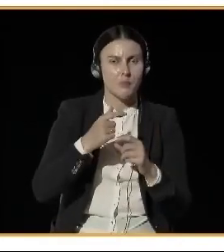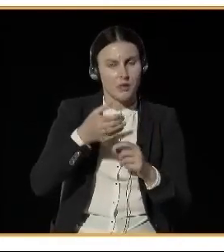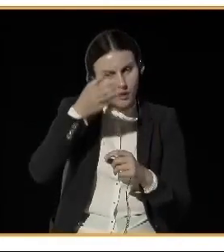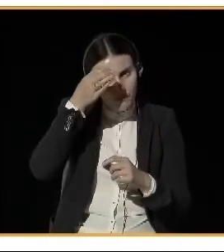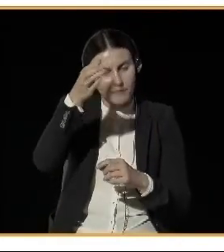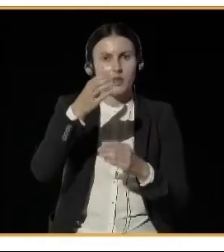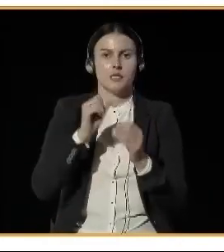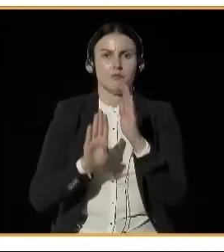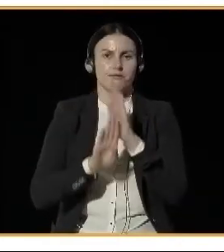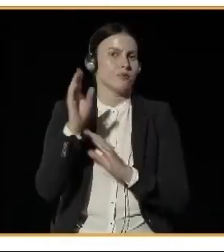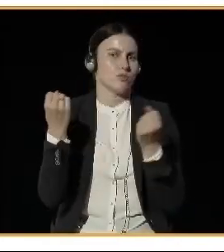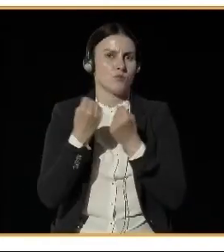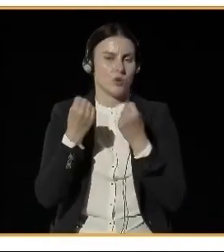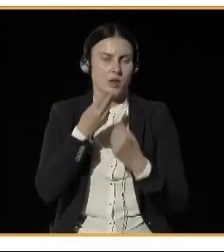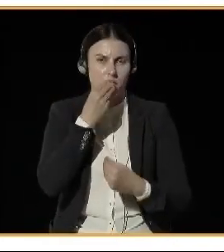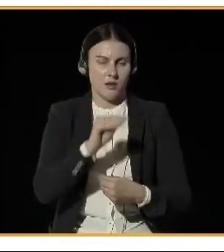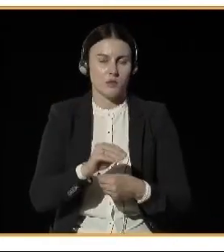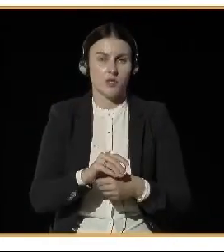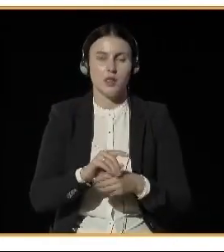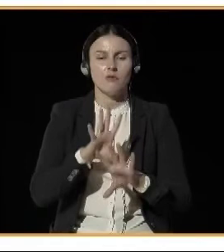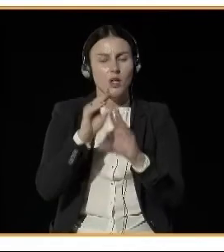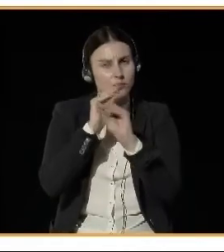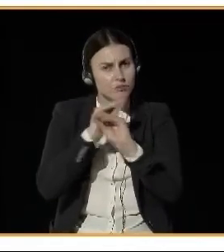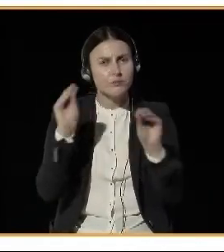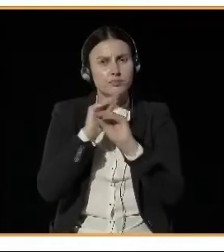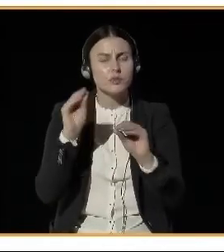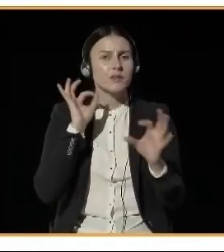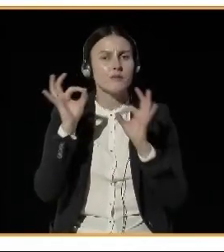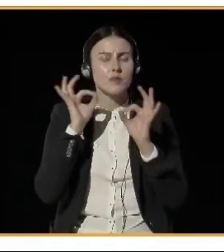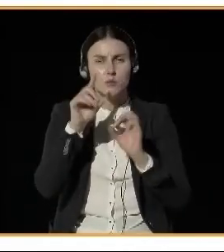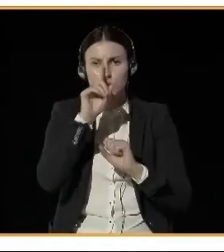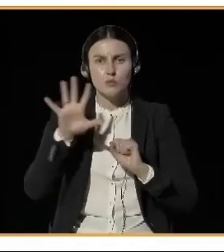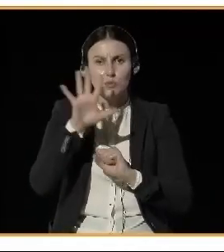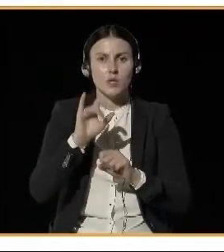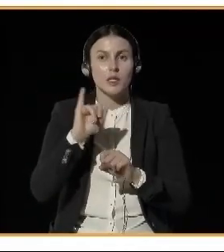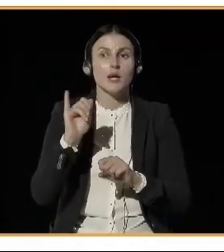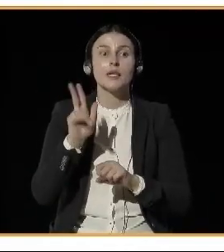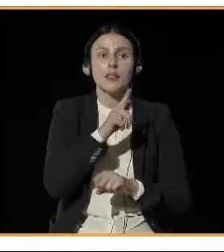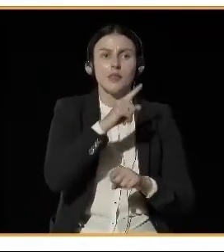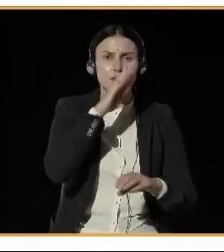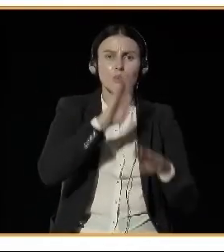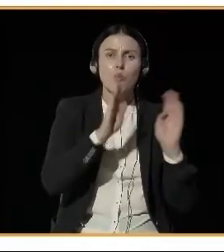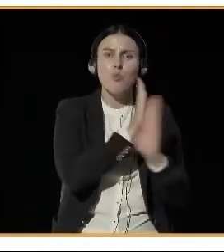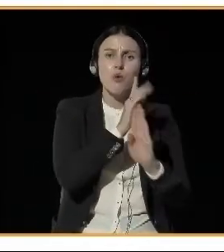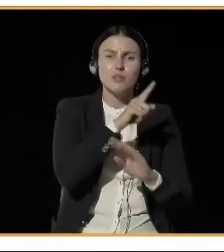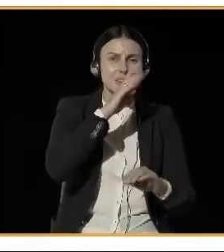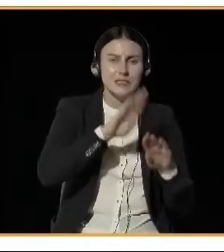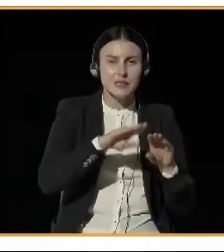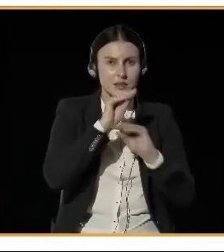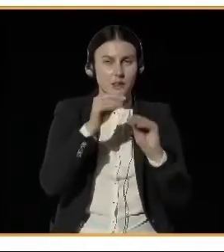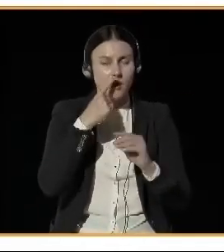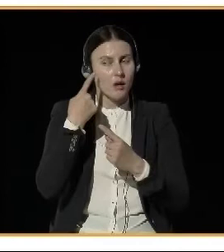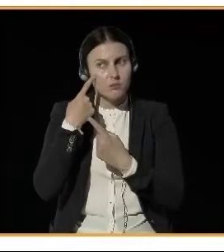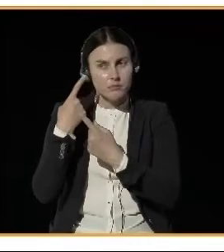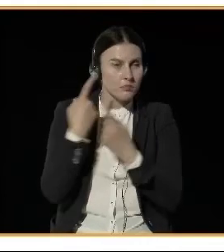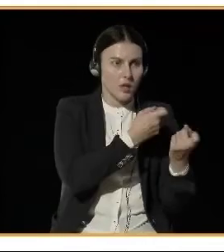air quality is bad, we draw attention to the fact that there is a problem. And we are trying